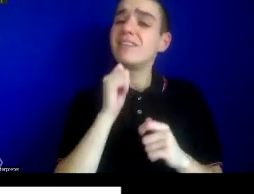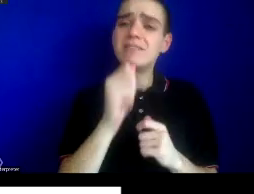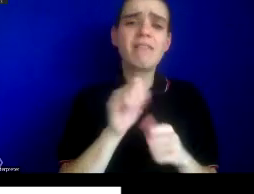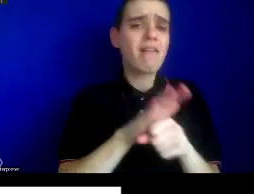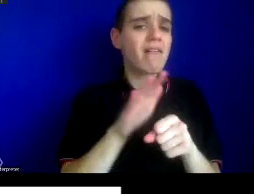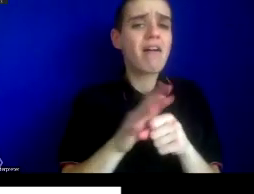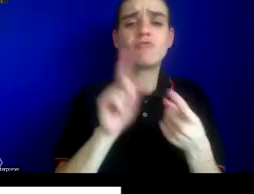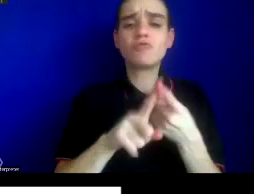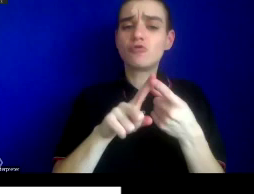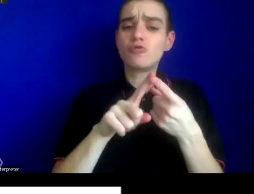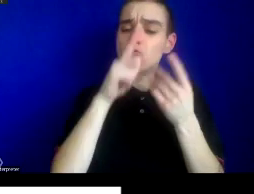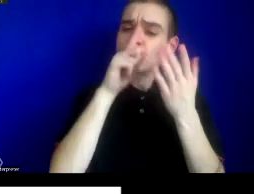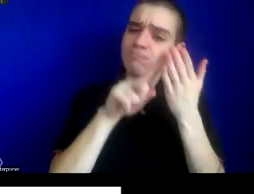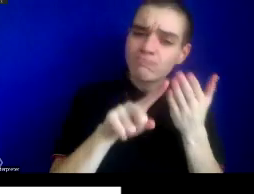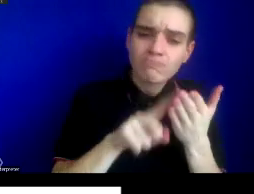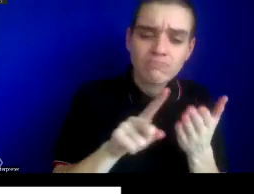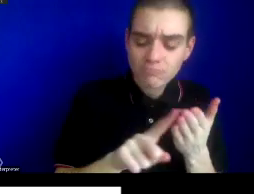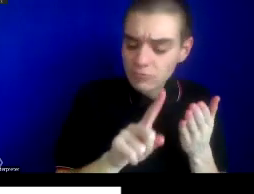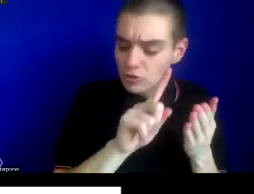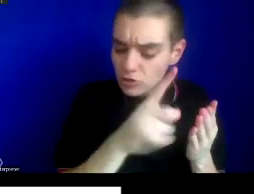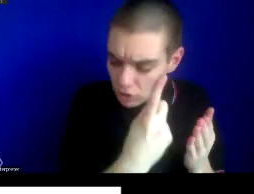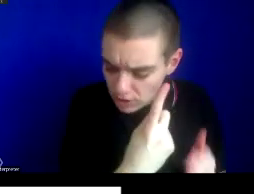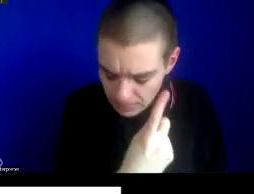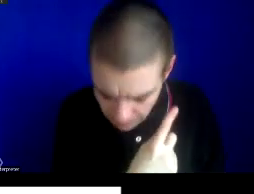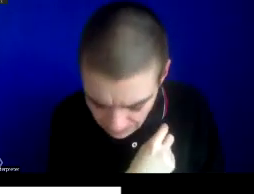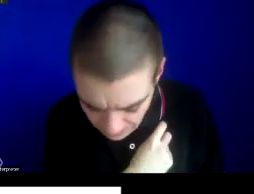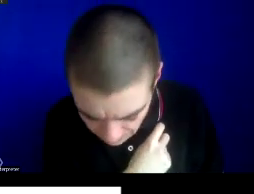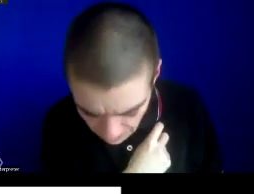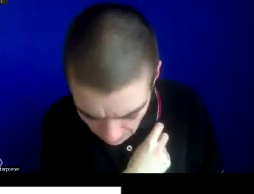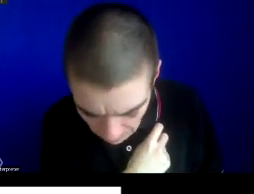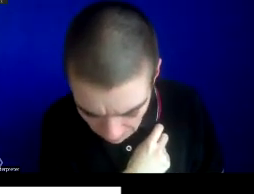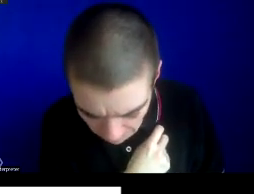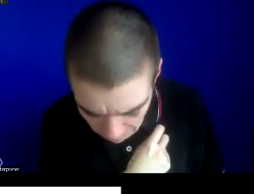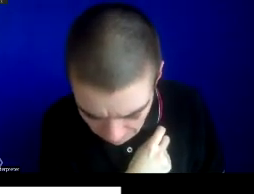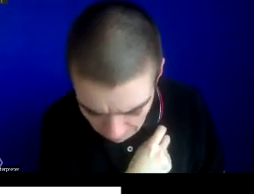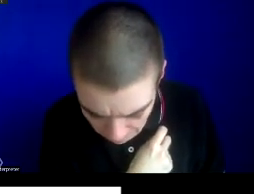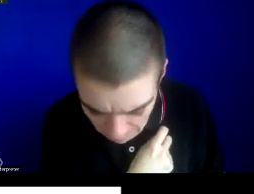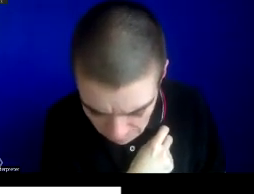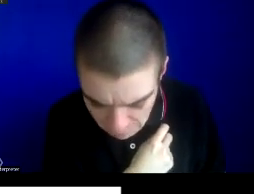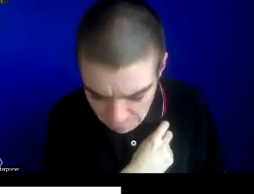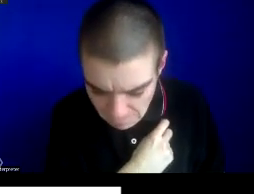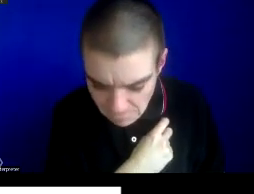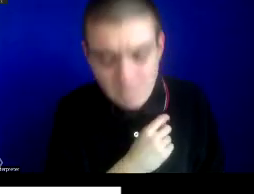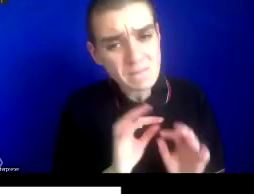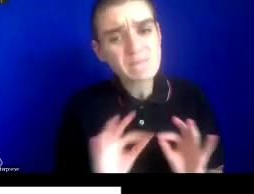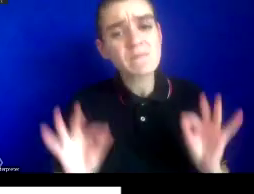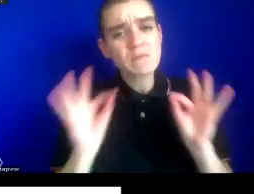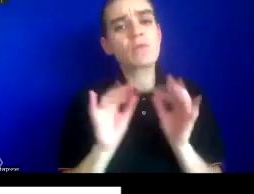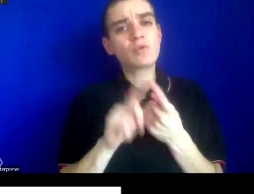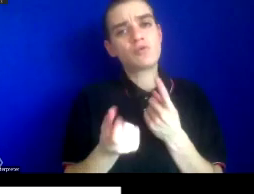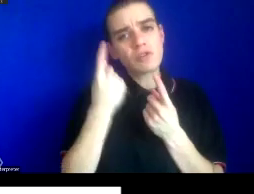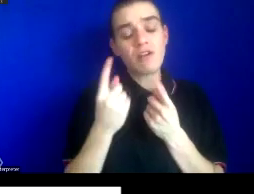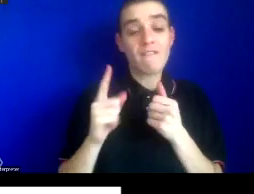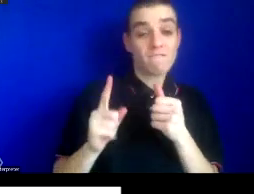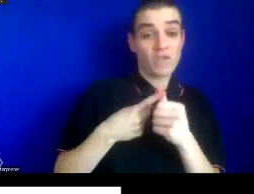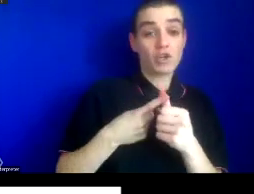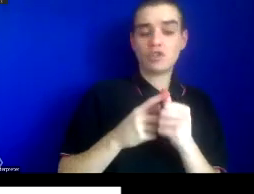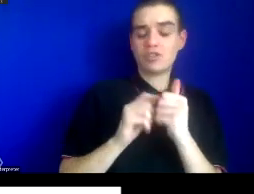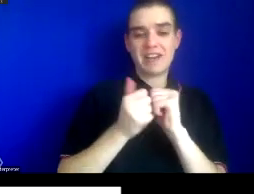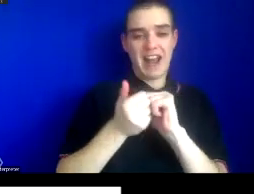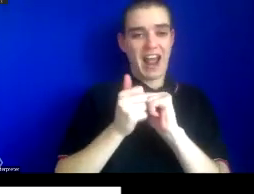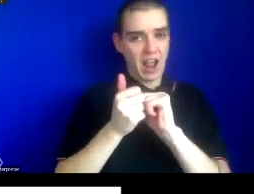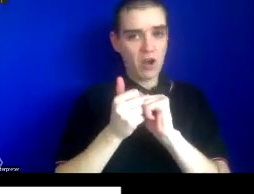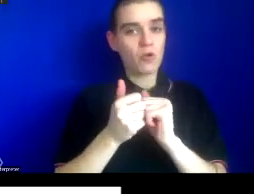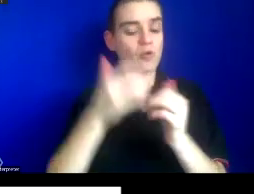epidemiological conditions of epidemics. In addition, to understand first and foremost how epidemic disease threat is considered,